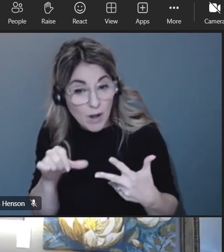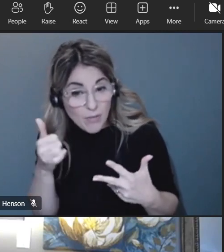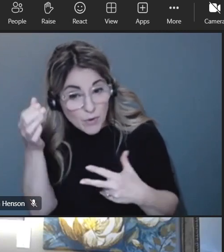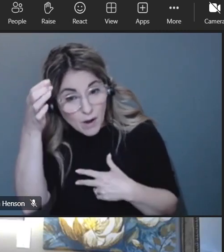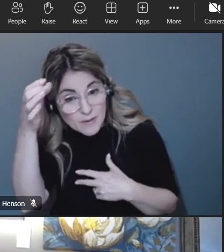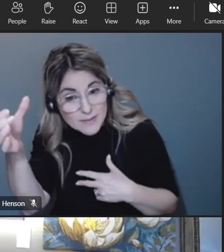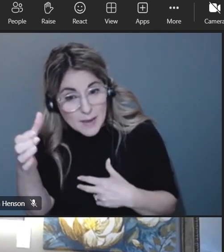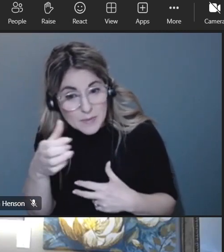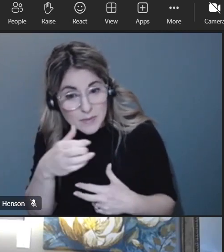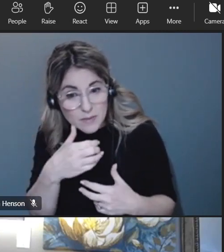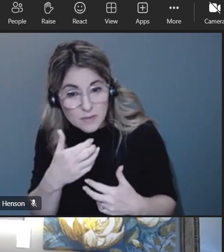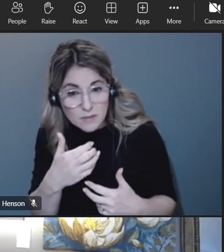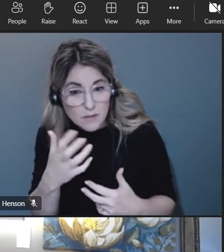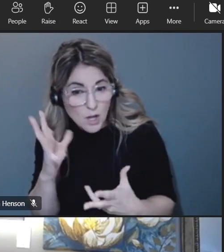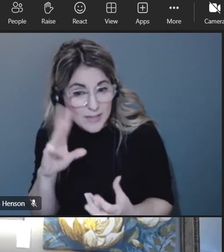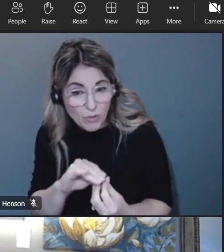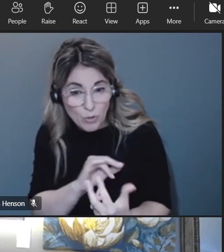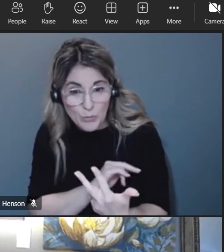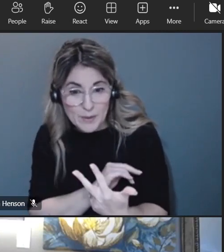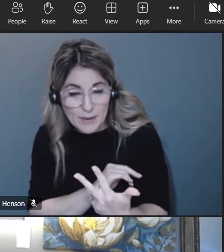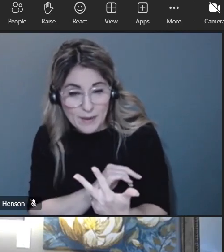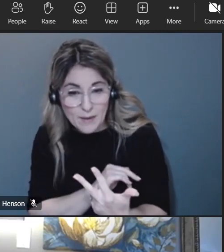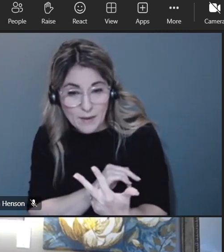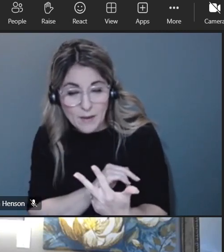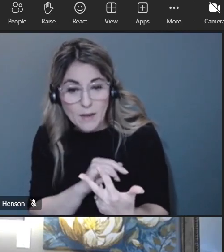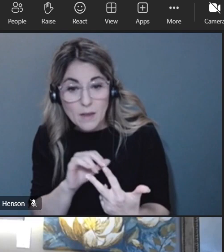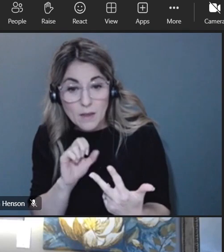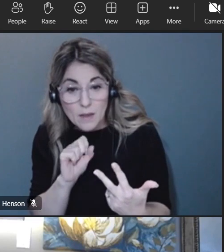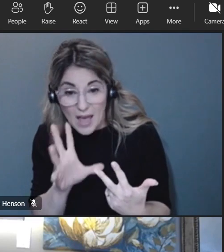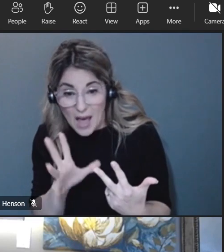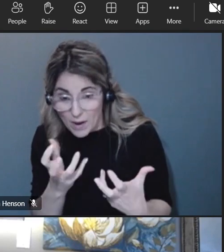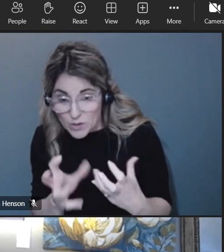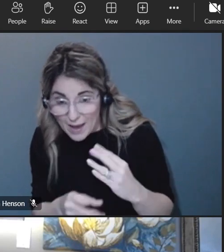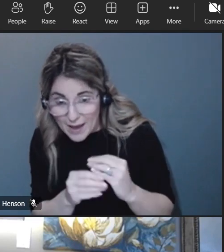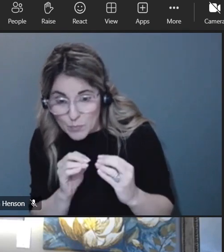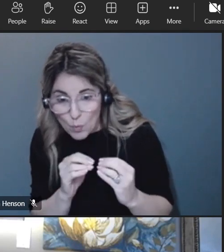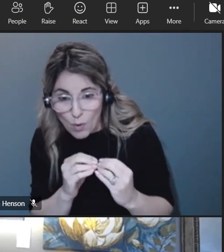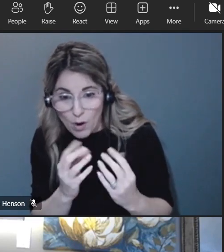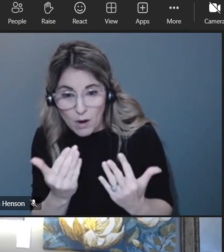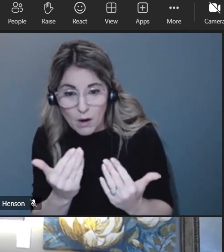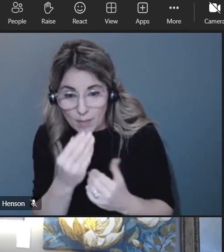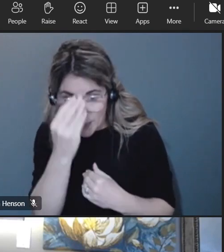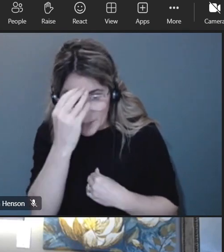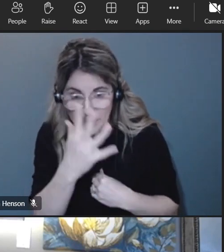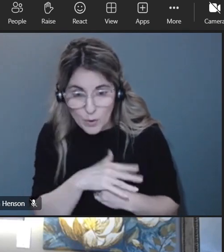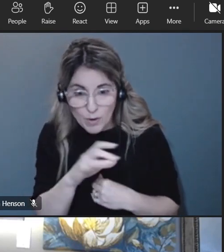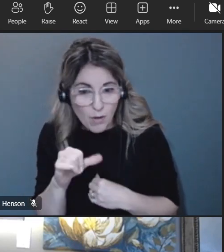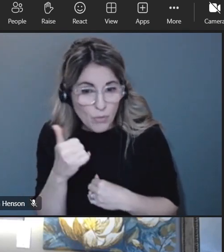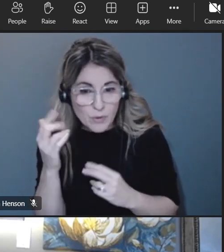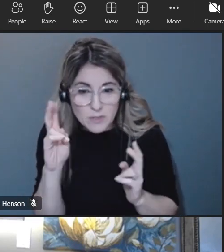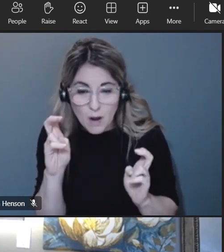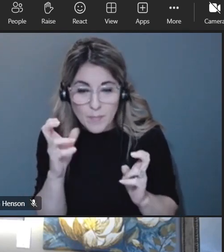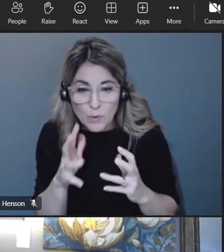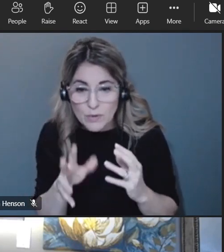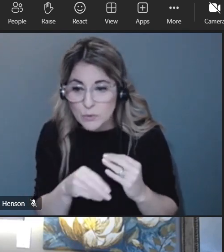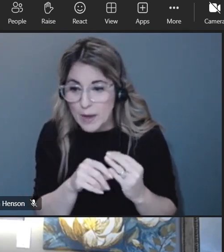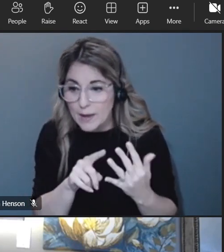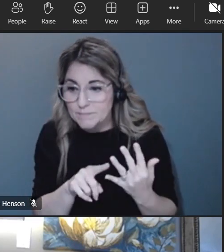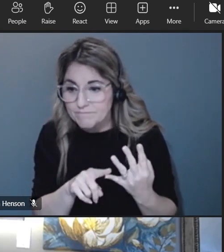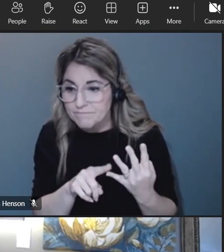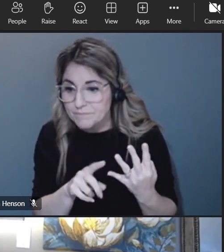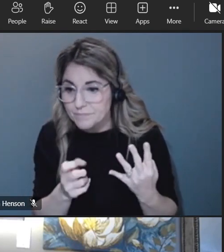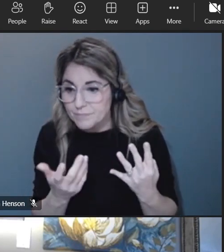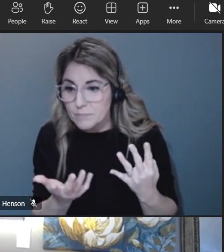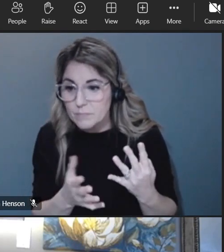captured it well uh and if i haven't uh please pipe up and and let me know if there's there's something else uh in this or uh